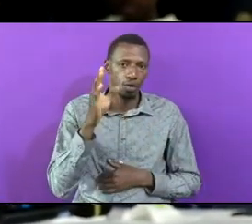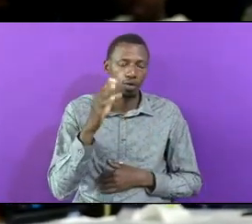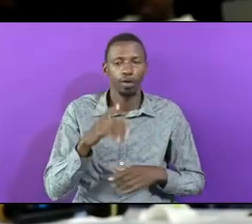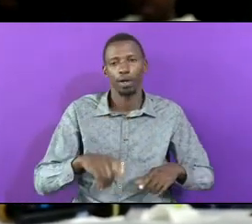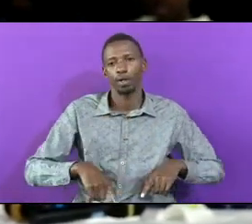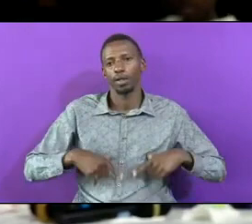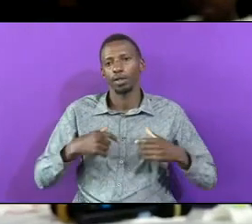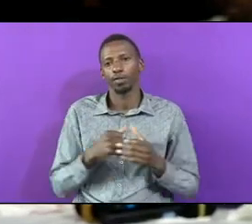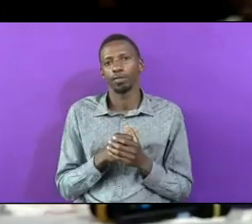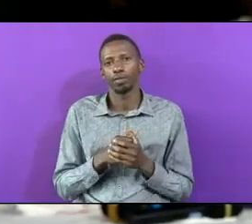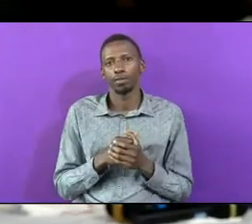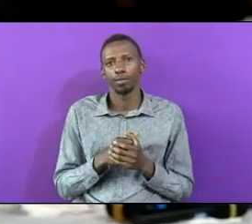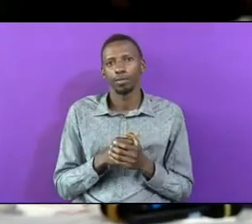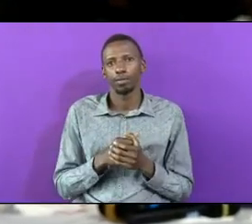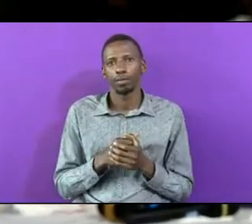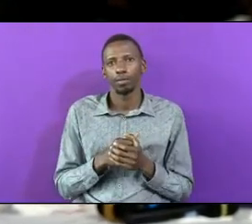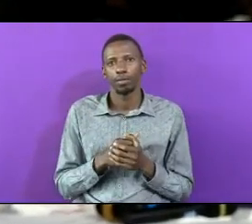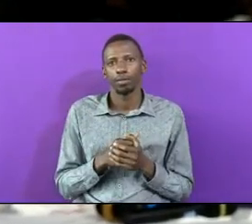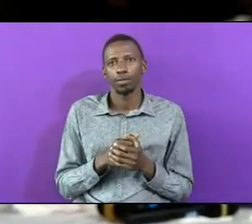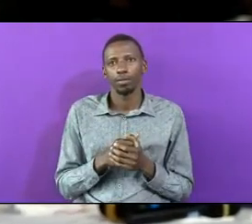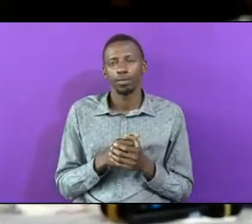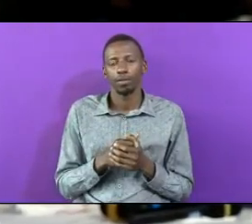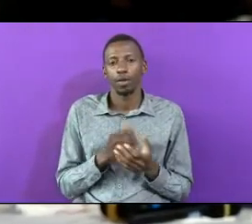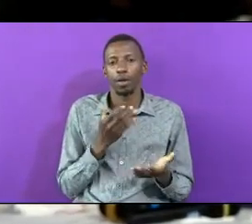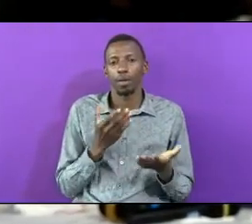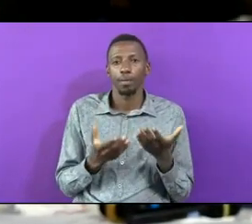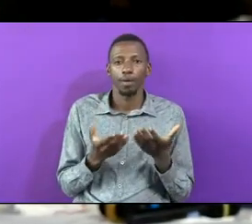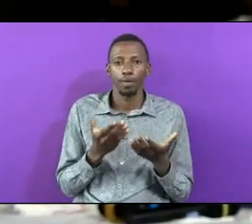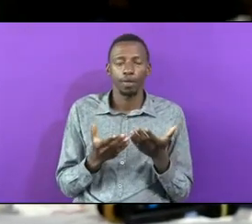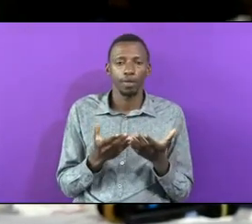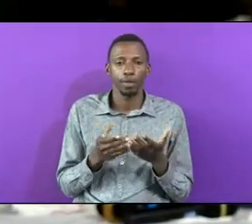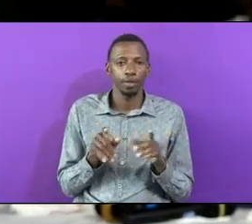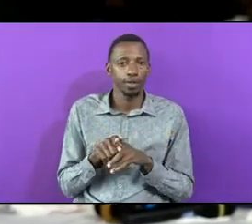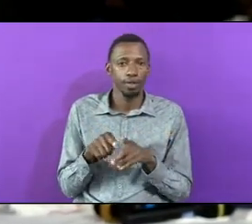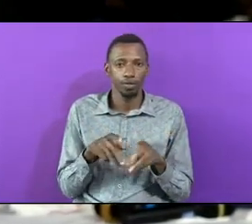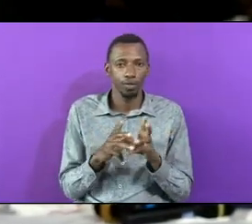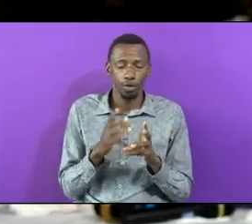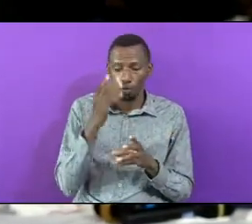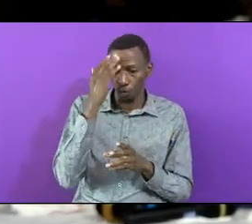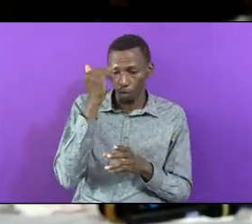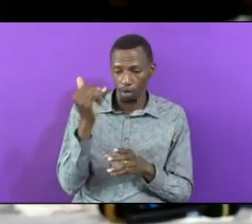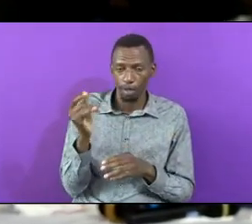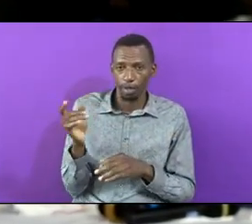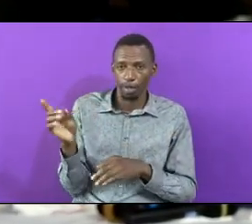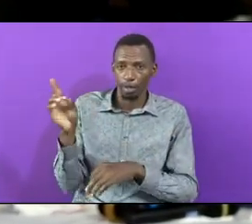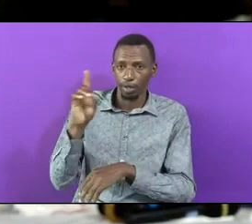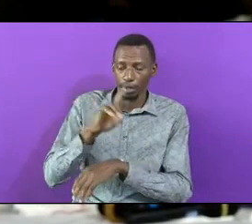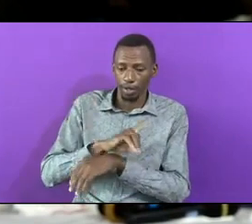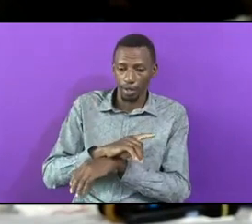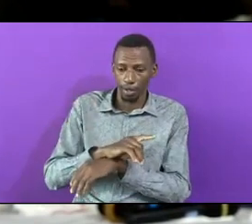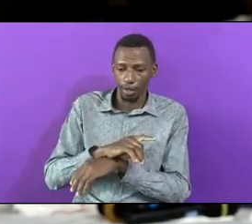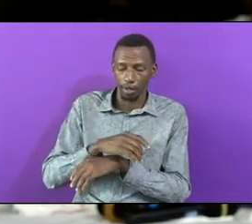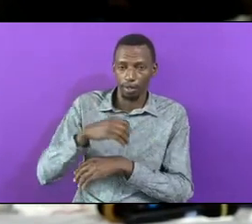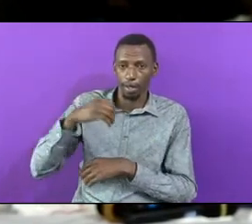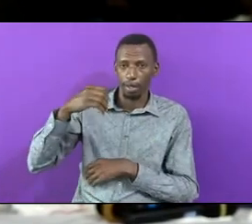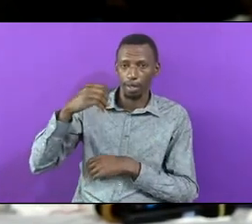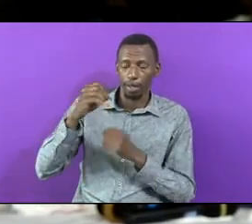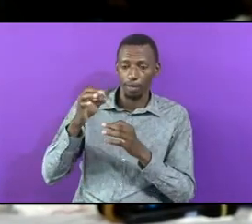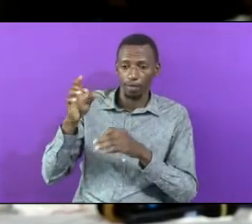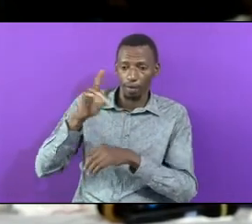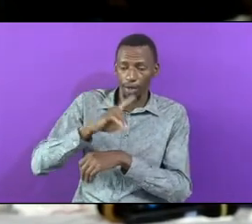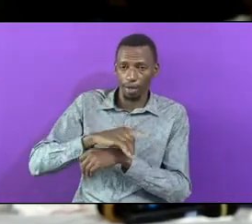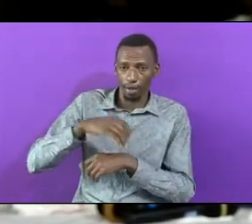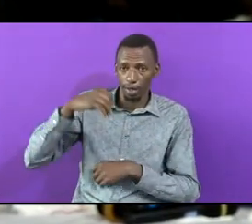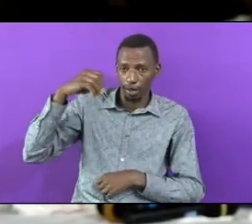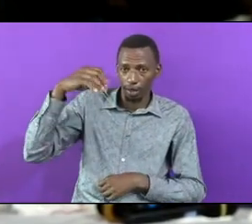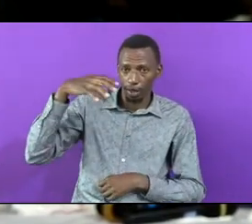It May Be Also That The Lord Did Not Want To Kill Jacobo Because If The Day Broke And He Saw God That Would Have Me That